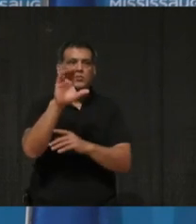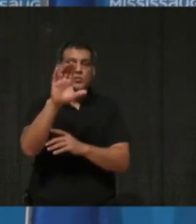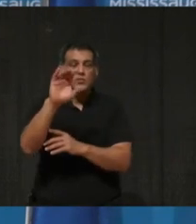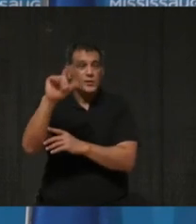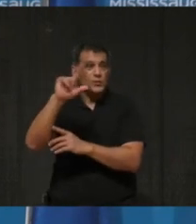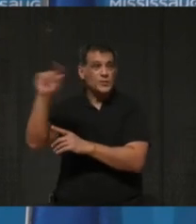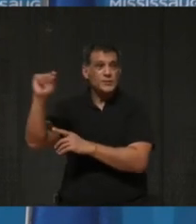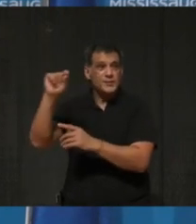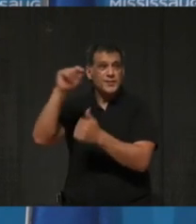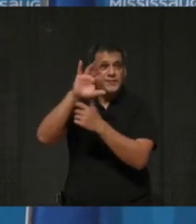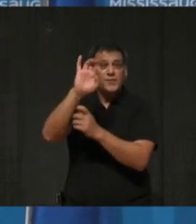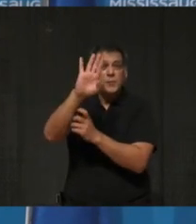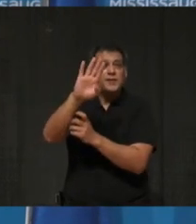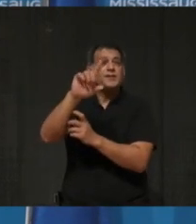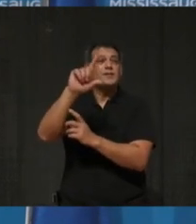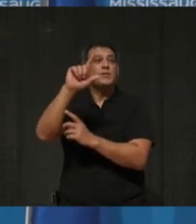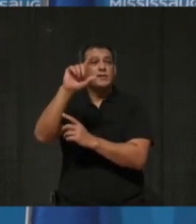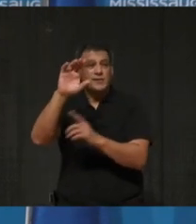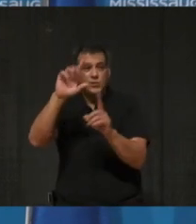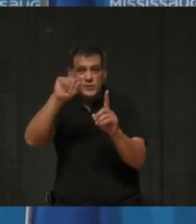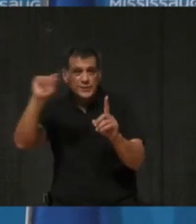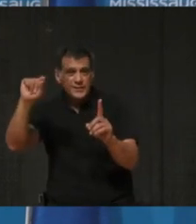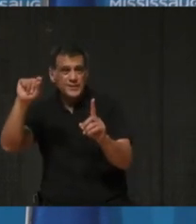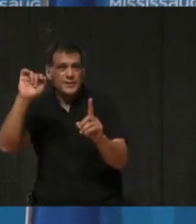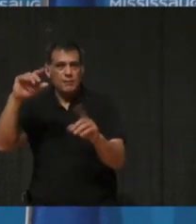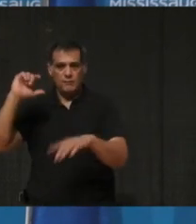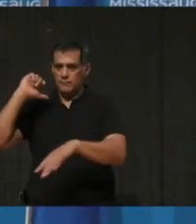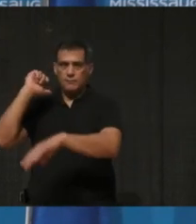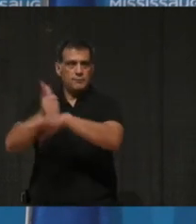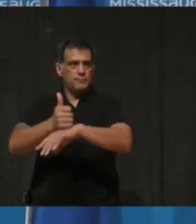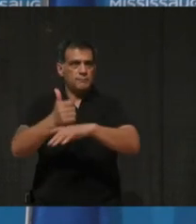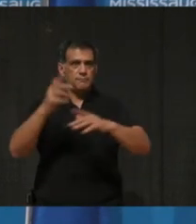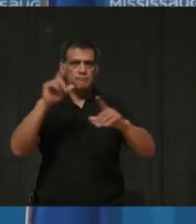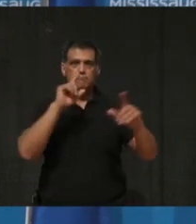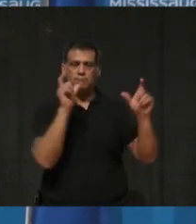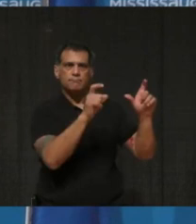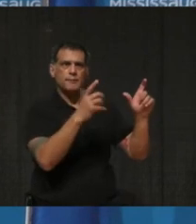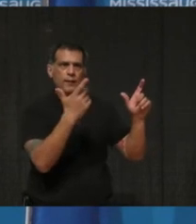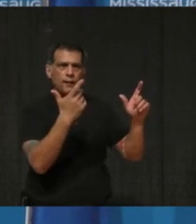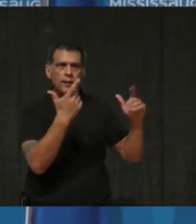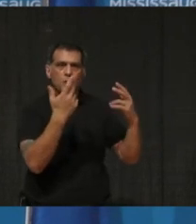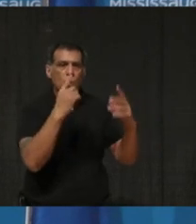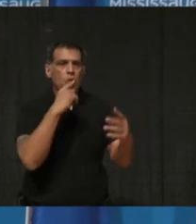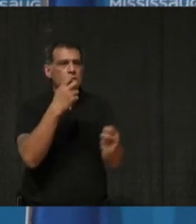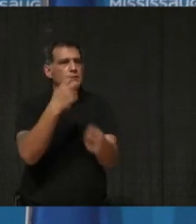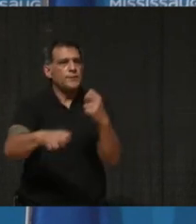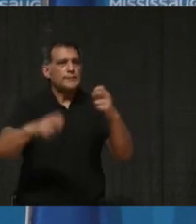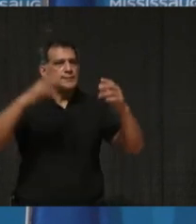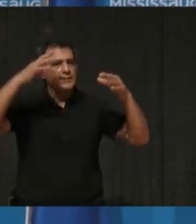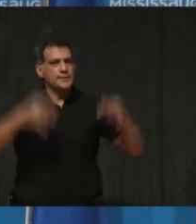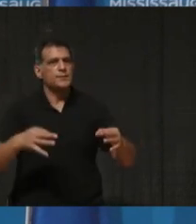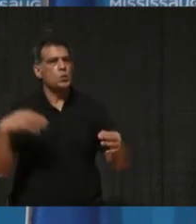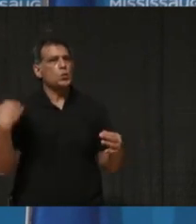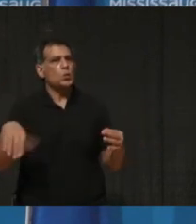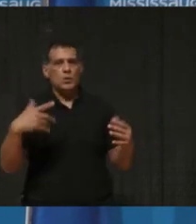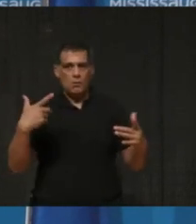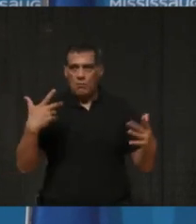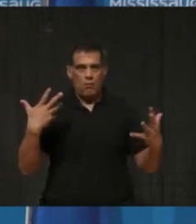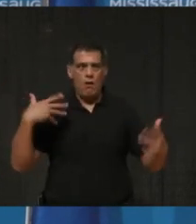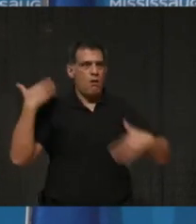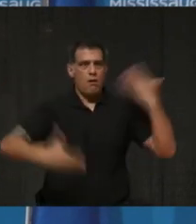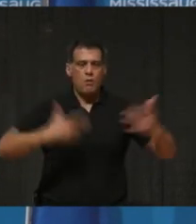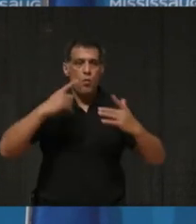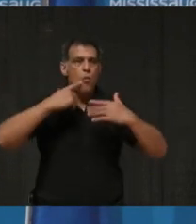would have looked to institute such measures, I imagine our federal partners would have been hard-pressed to propose that considering how integrated our